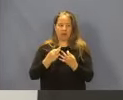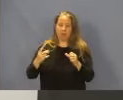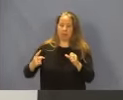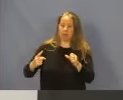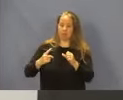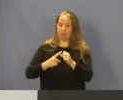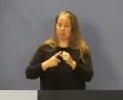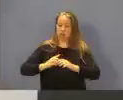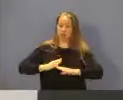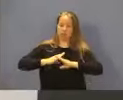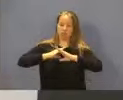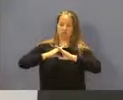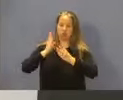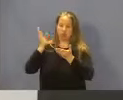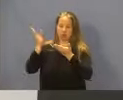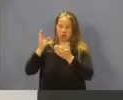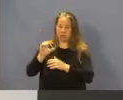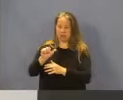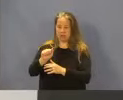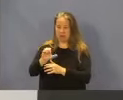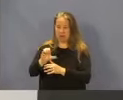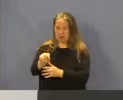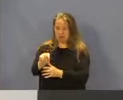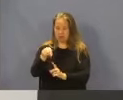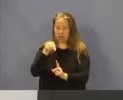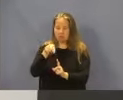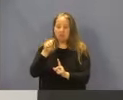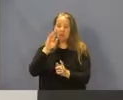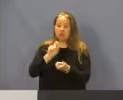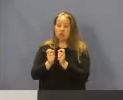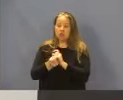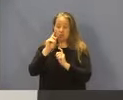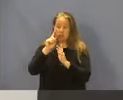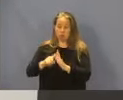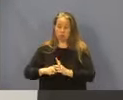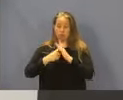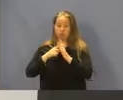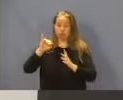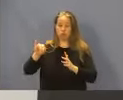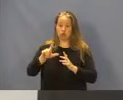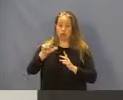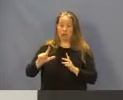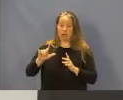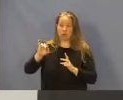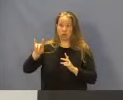Prevention Services Act. This change will be effective July 1st of 2024.